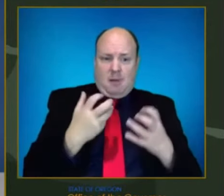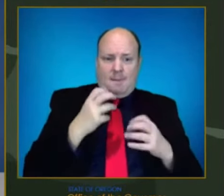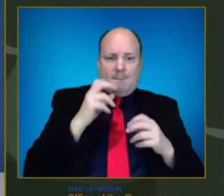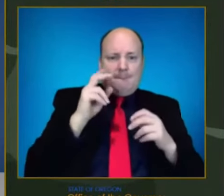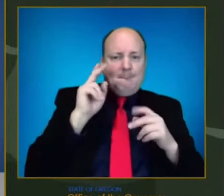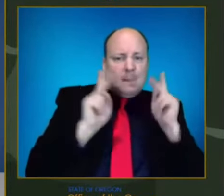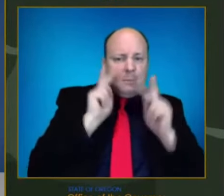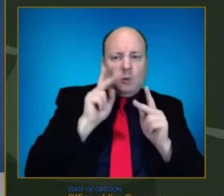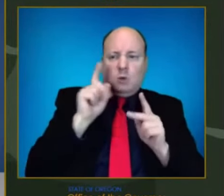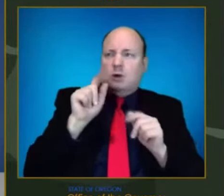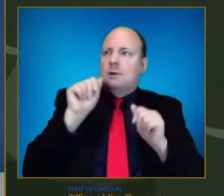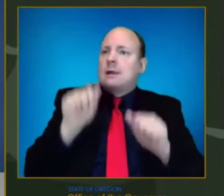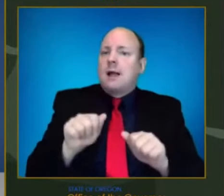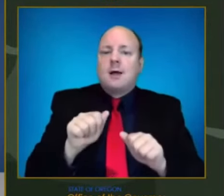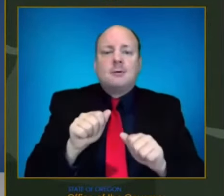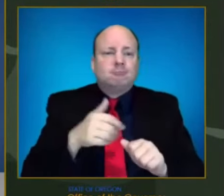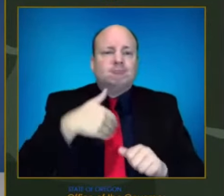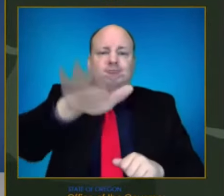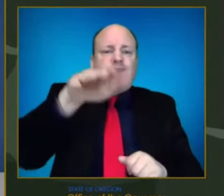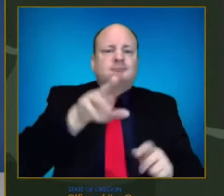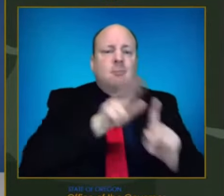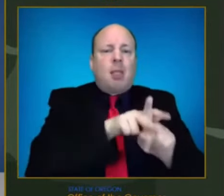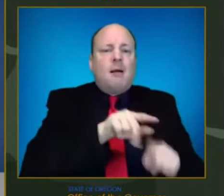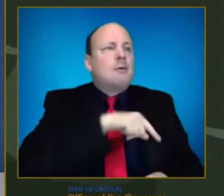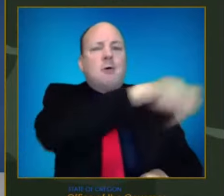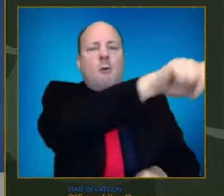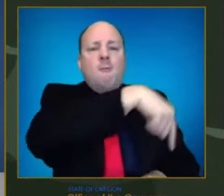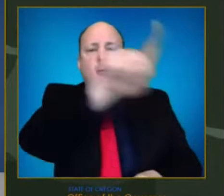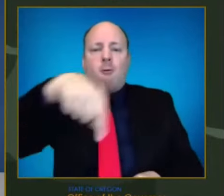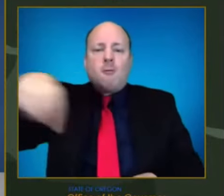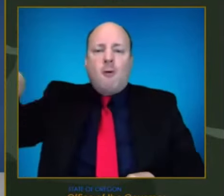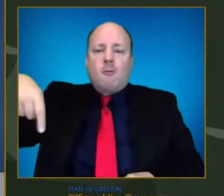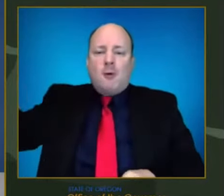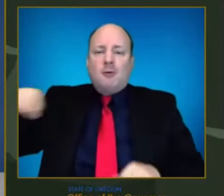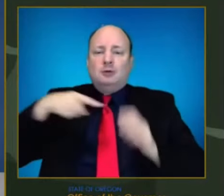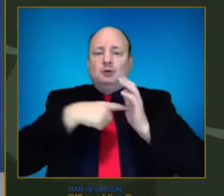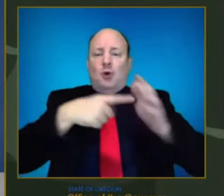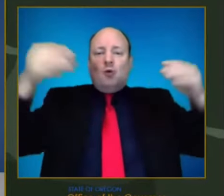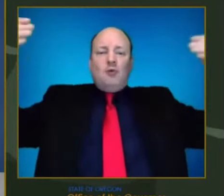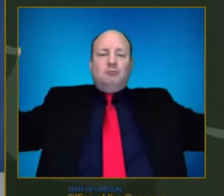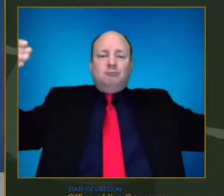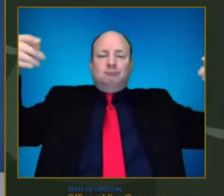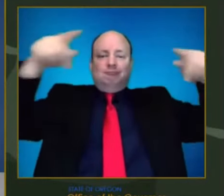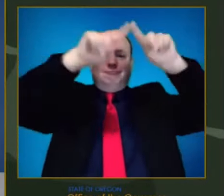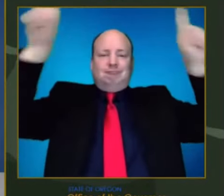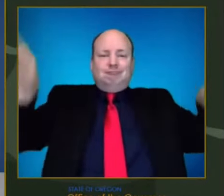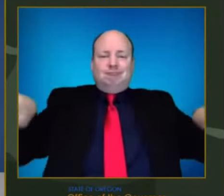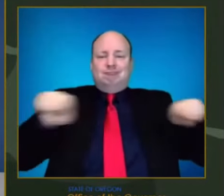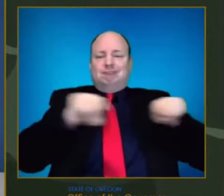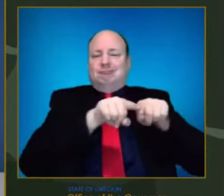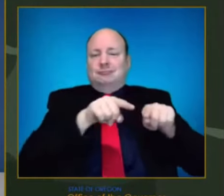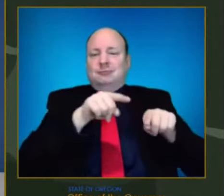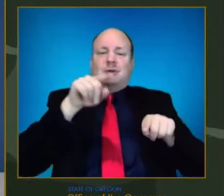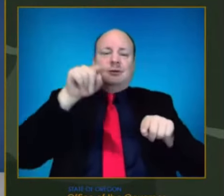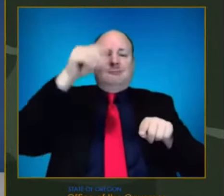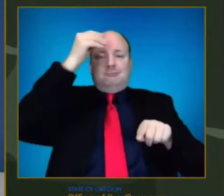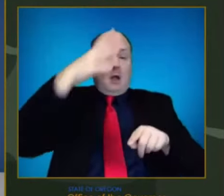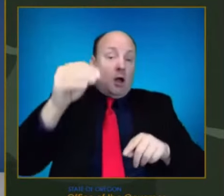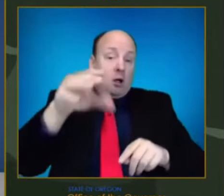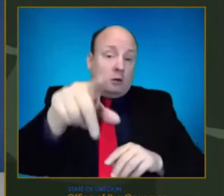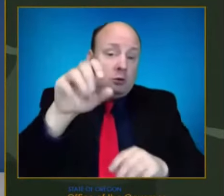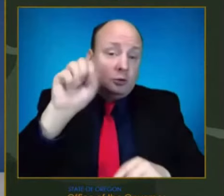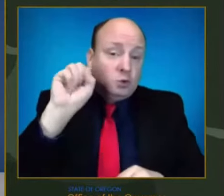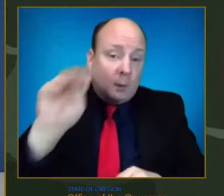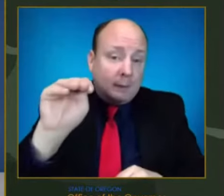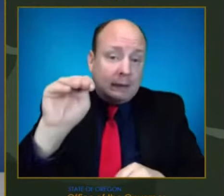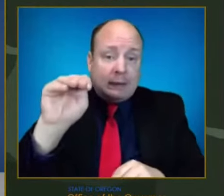more outreach messages focused on boosters from billboards to spots on social media. For example, next week we'll begin running ads on social media aimed